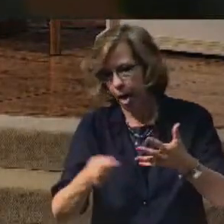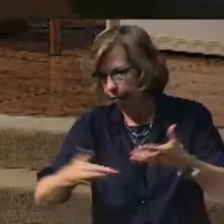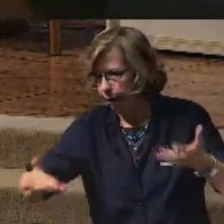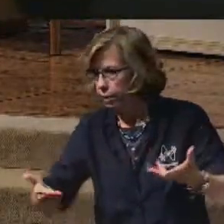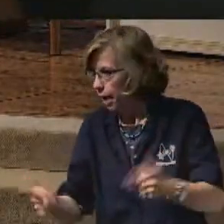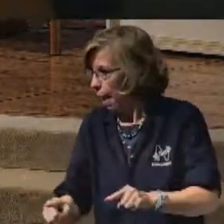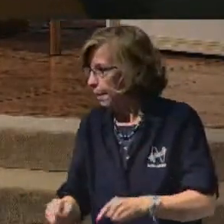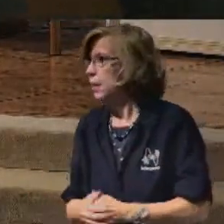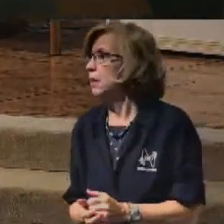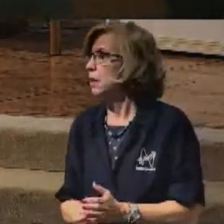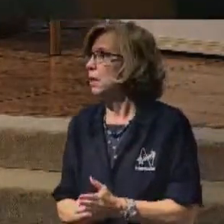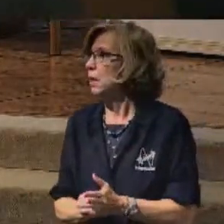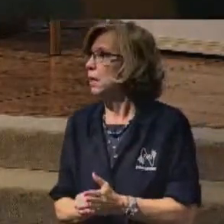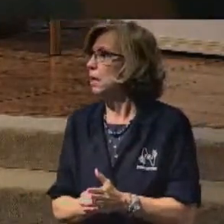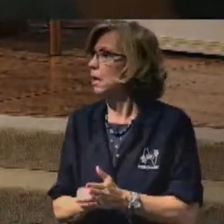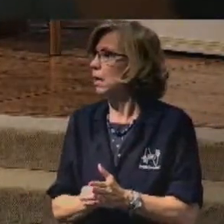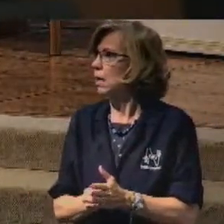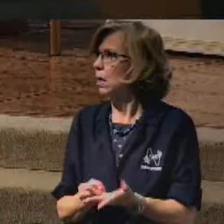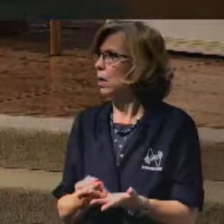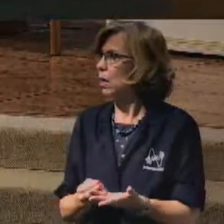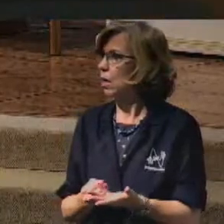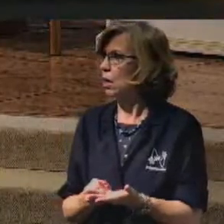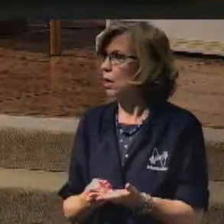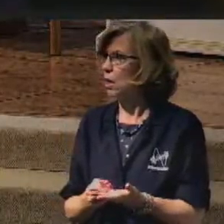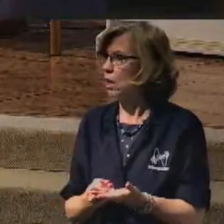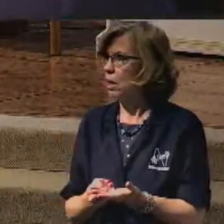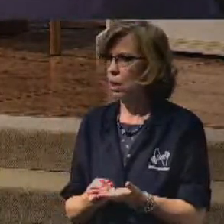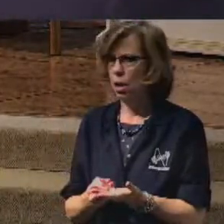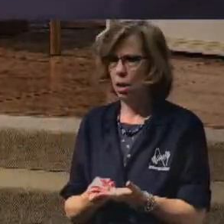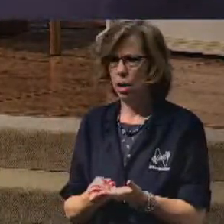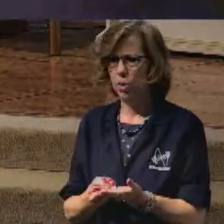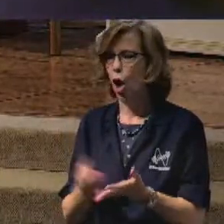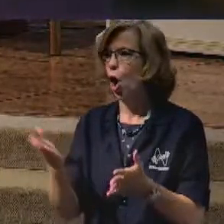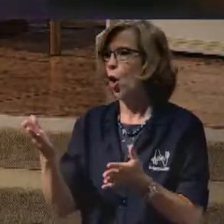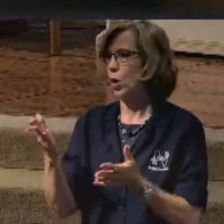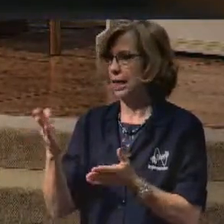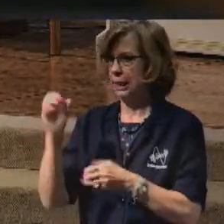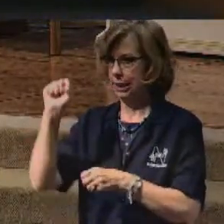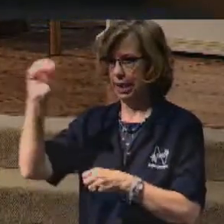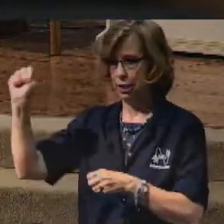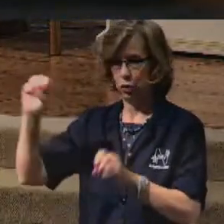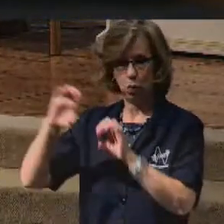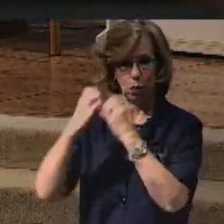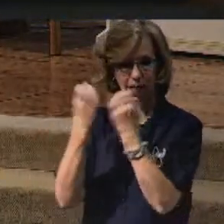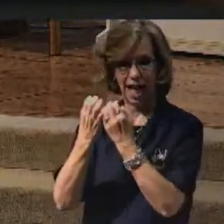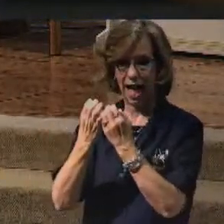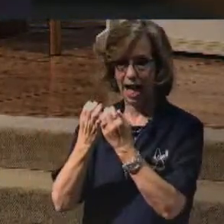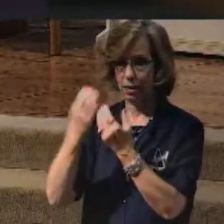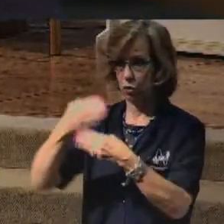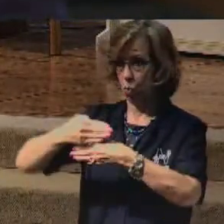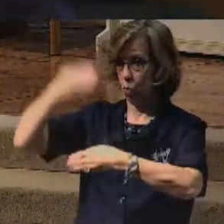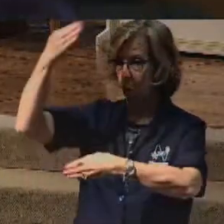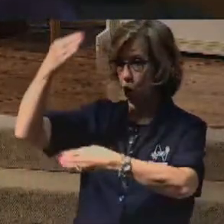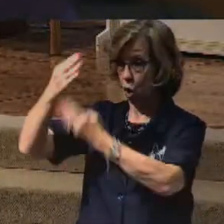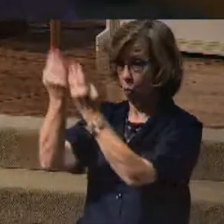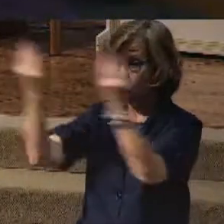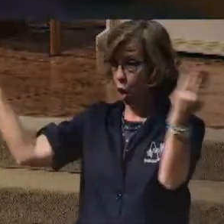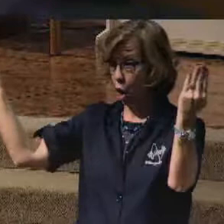And by the way, that's a serious problem. We don't want those walls to fall on people. You know, it's just the grace of God hasn't fallen on a child.